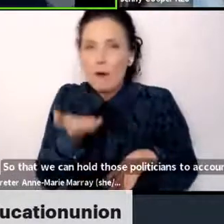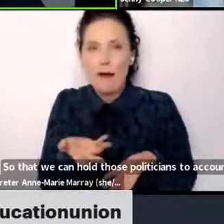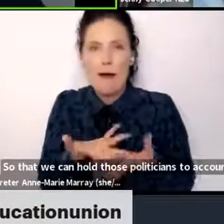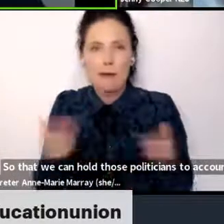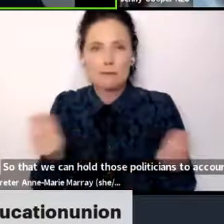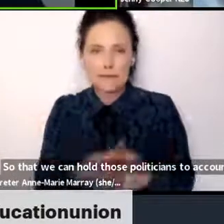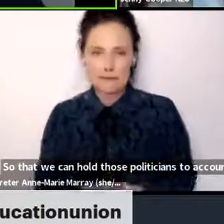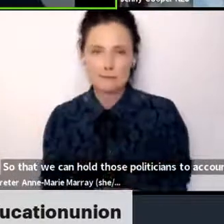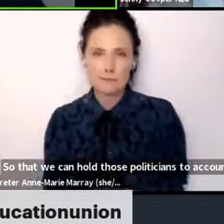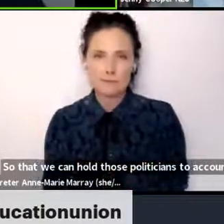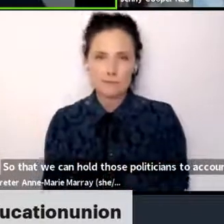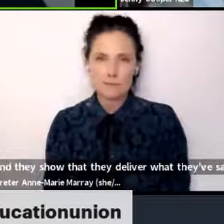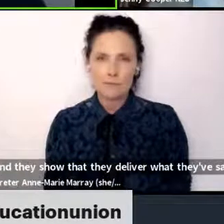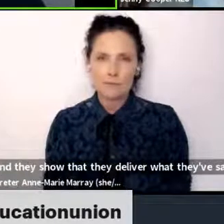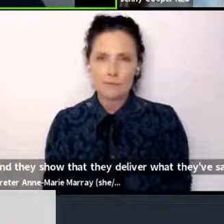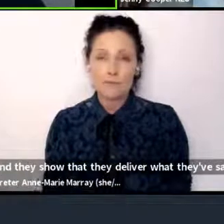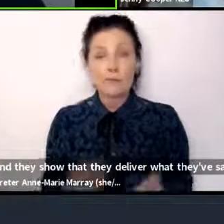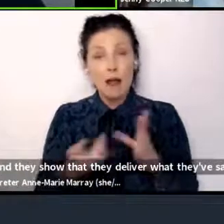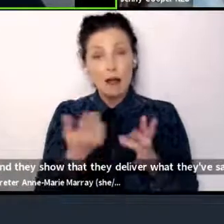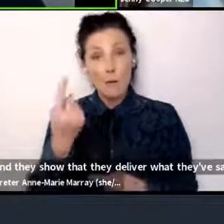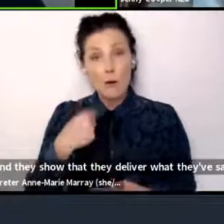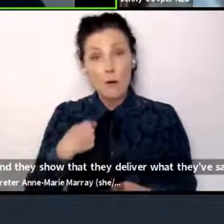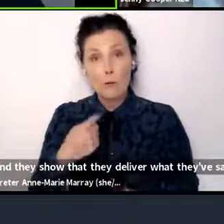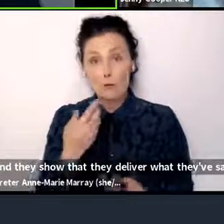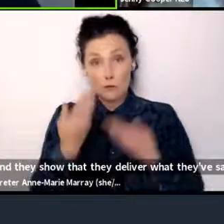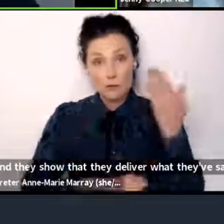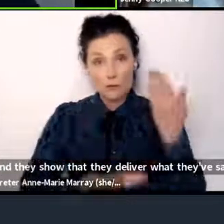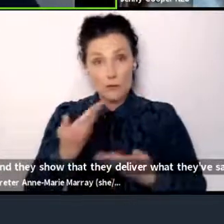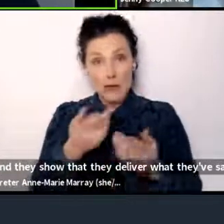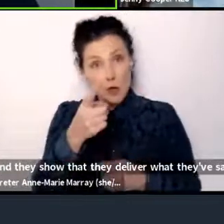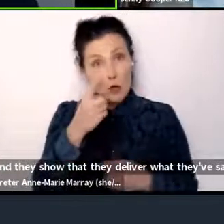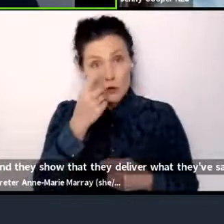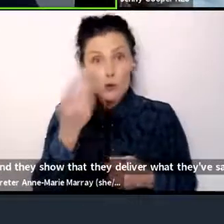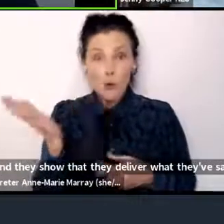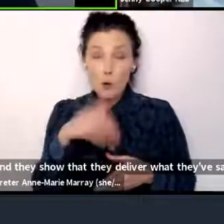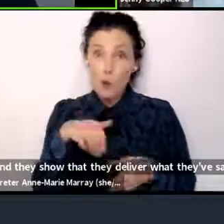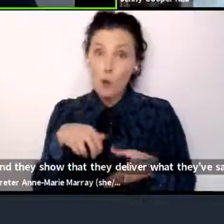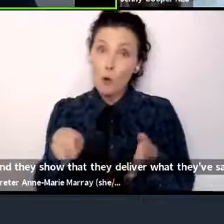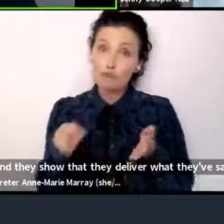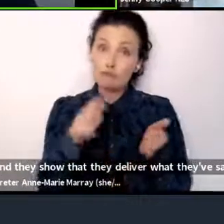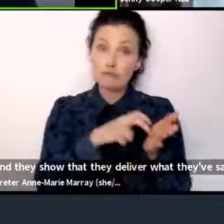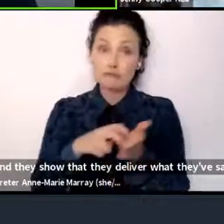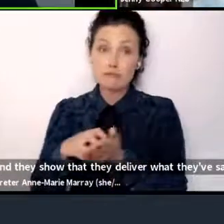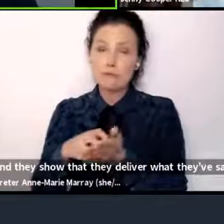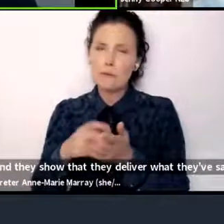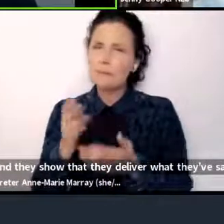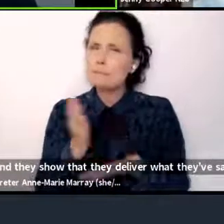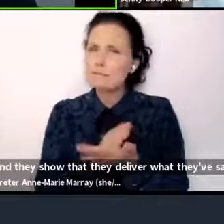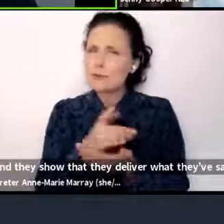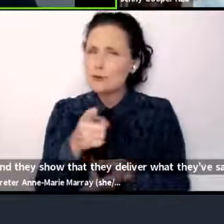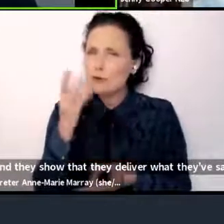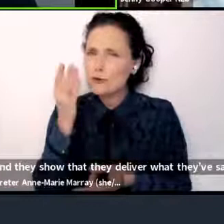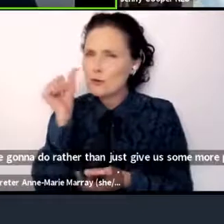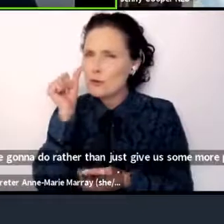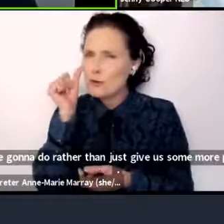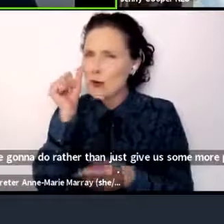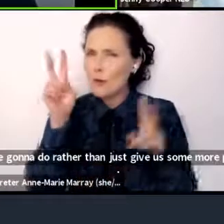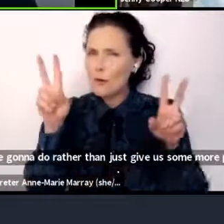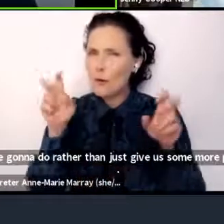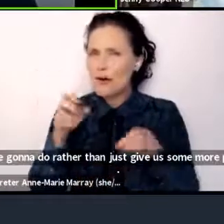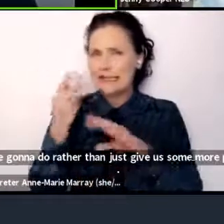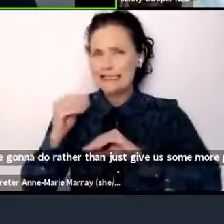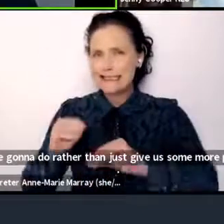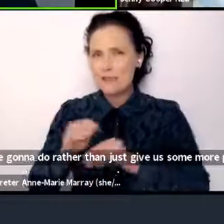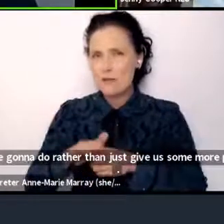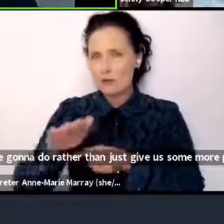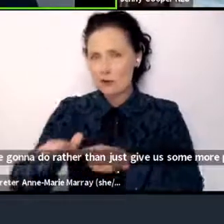The other one that I wanted to just tell you about, and it's something you could all join actually. I'm not sure if any of you have heard of our Teach the Teacher initiative, which came